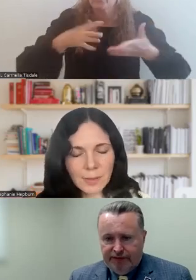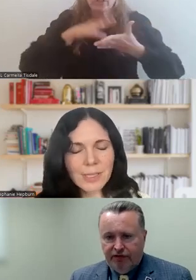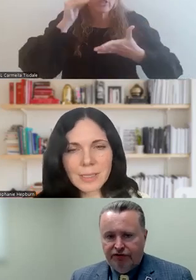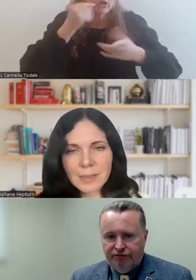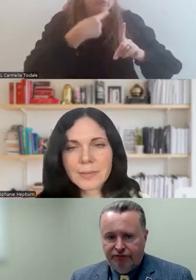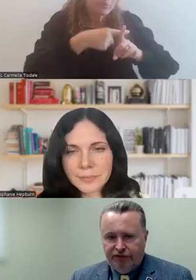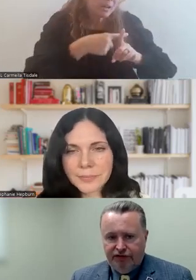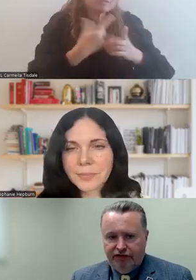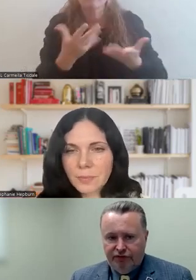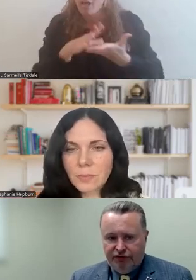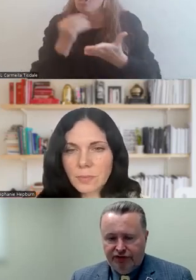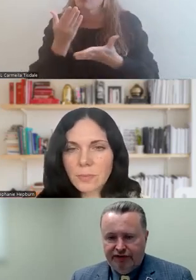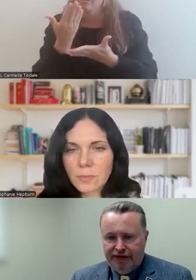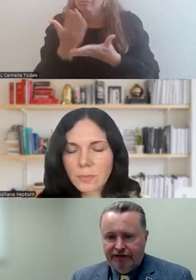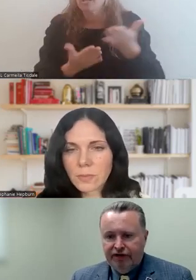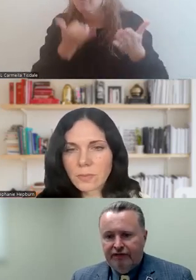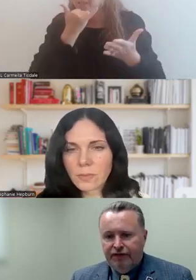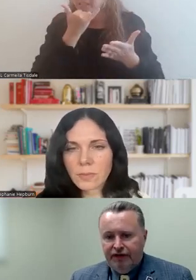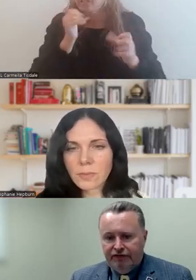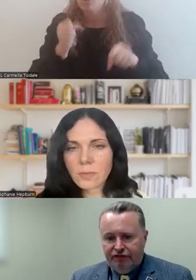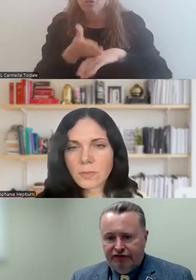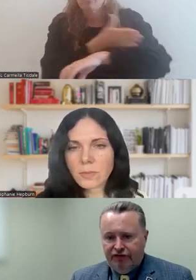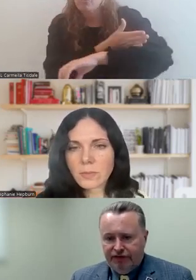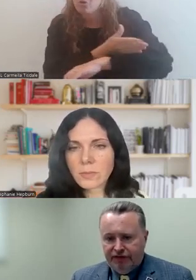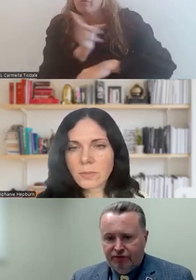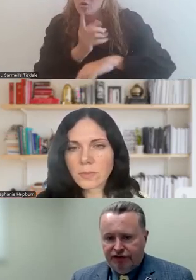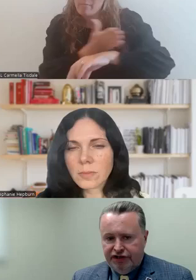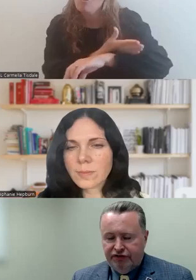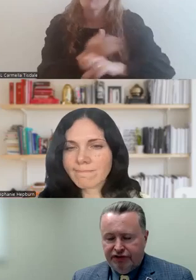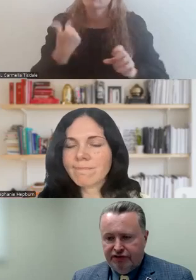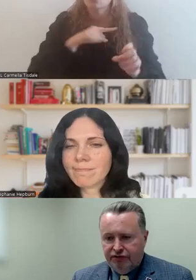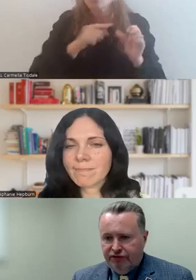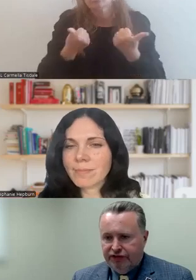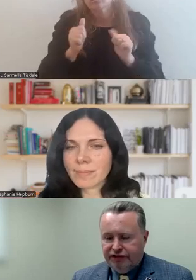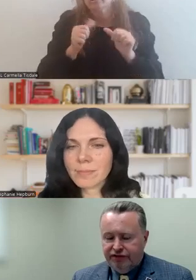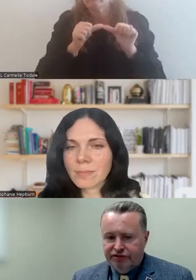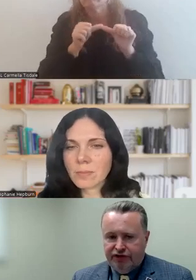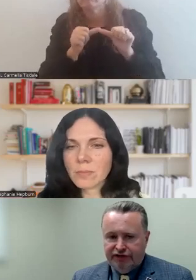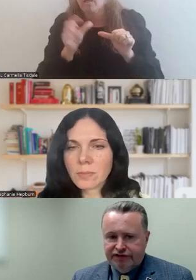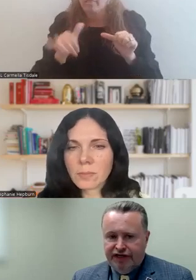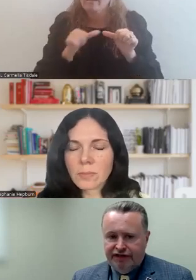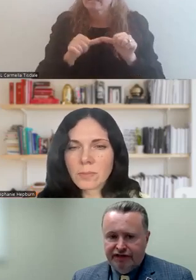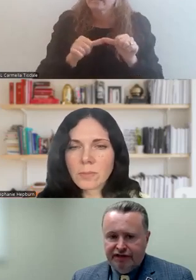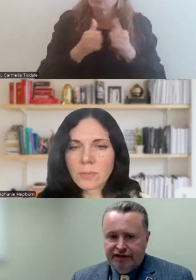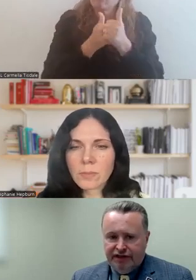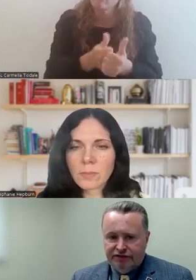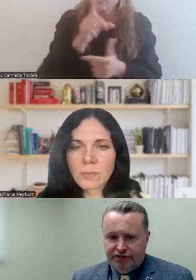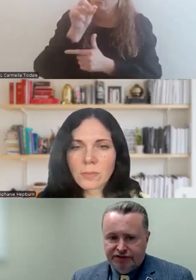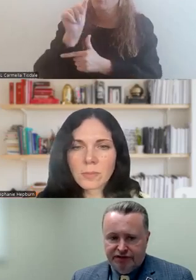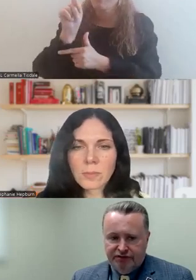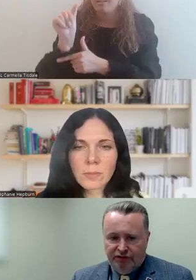and also maybe learn from some of the things that we could have done better. So, that's something that we're continuing to do and really continuing to track this data